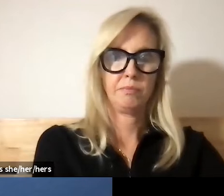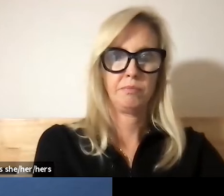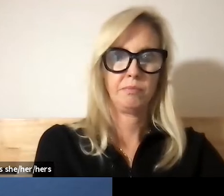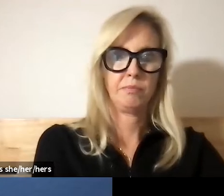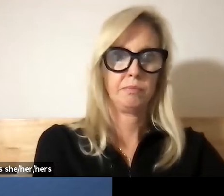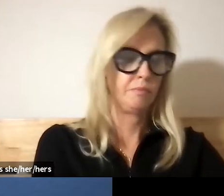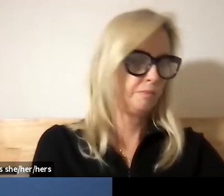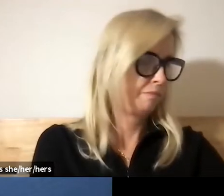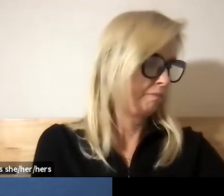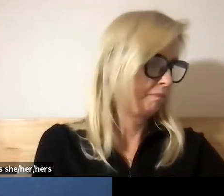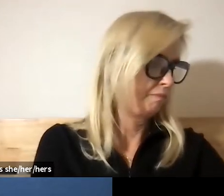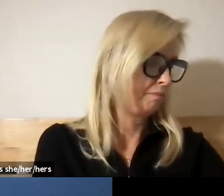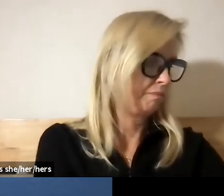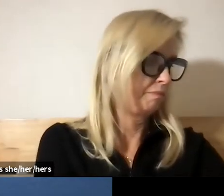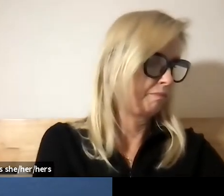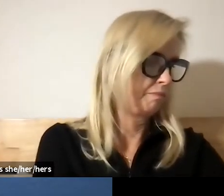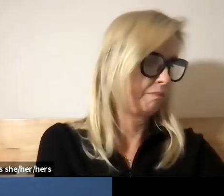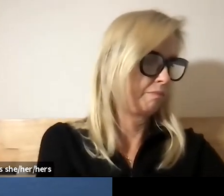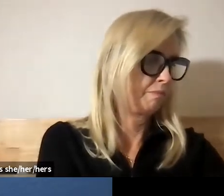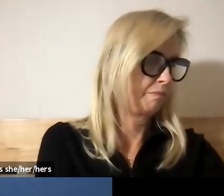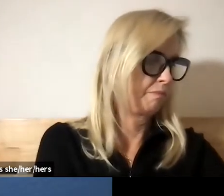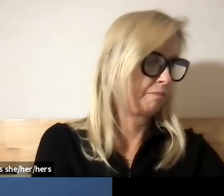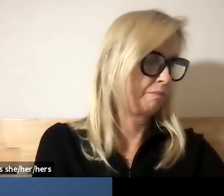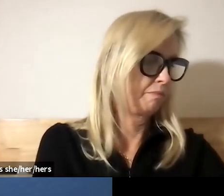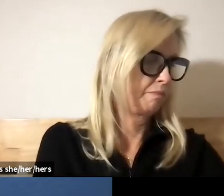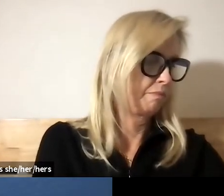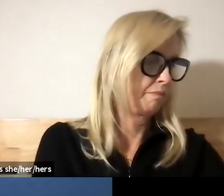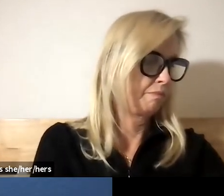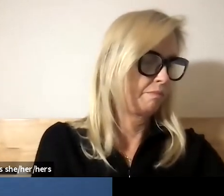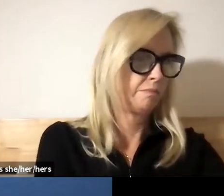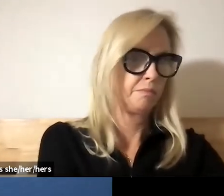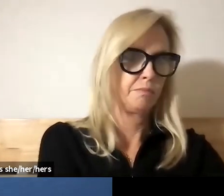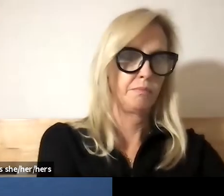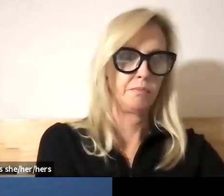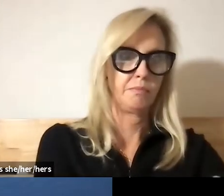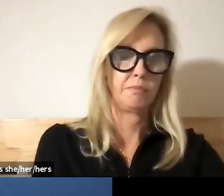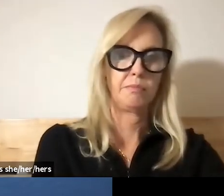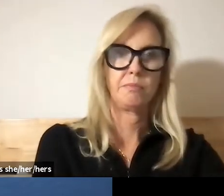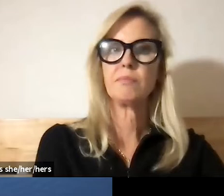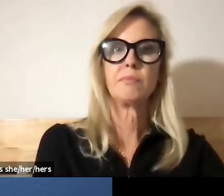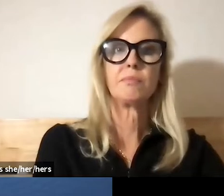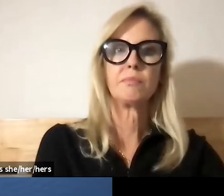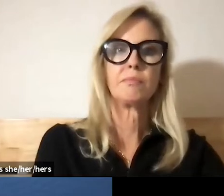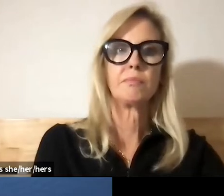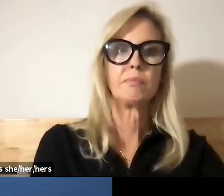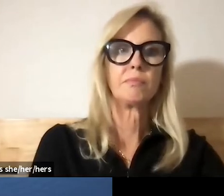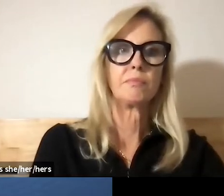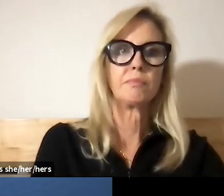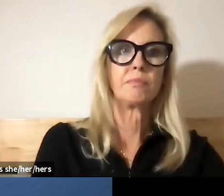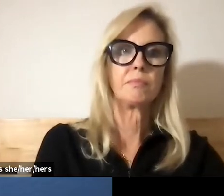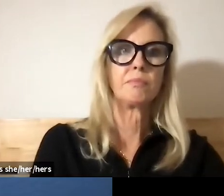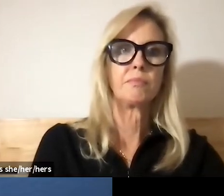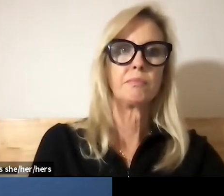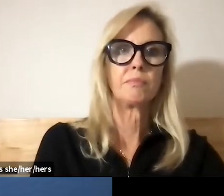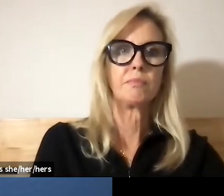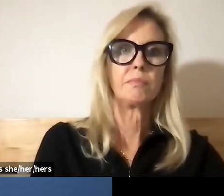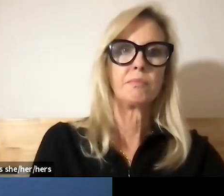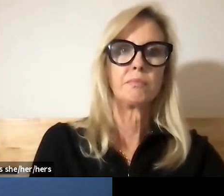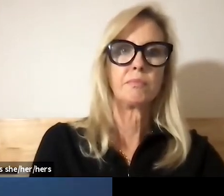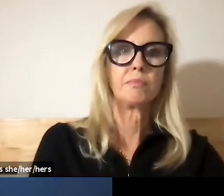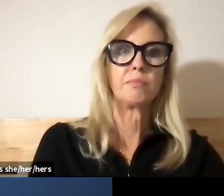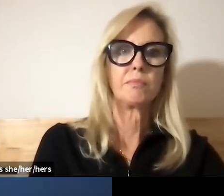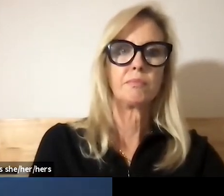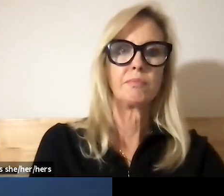streaming i want to remind the public again that as a result of assembly bill 361 we have new guidelines